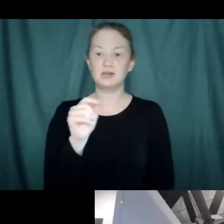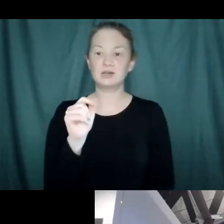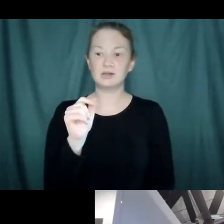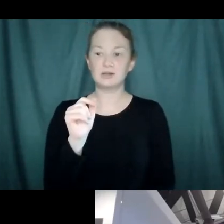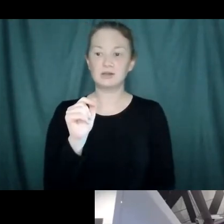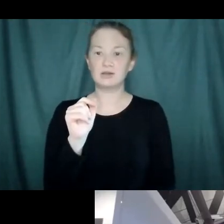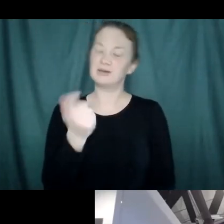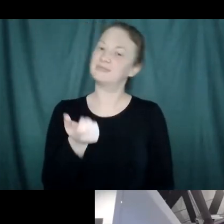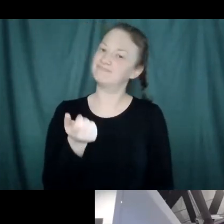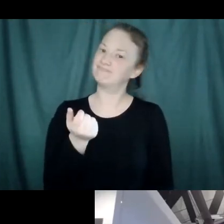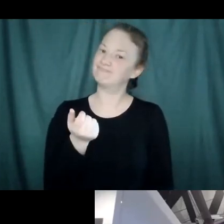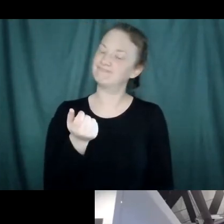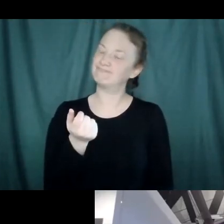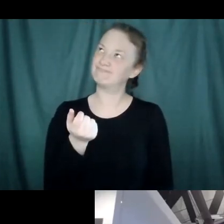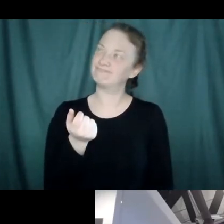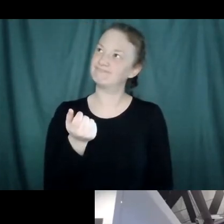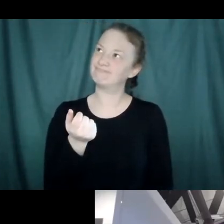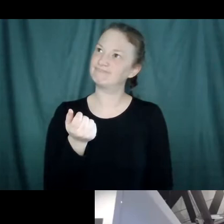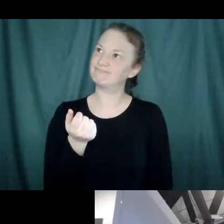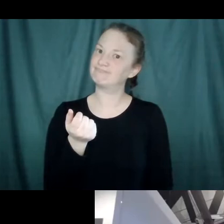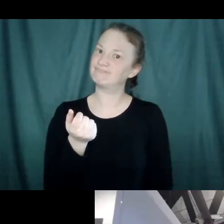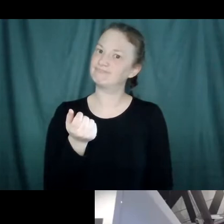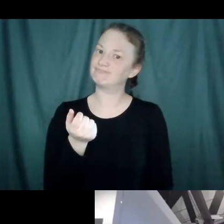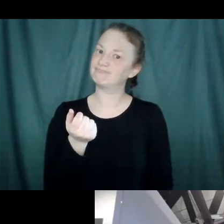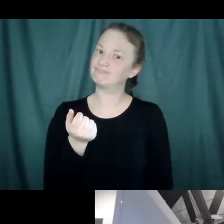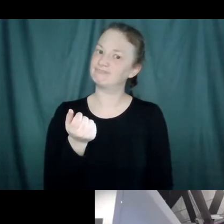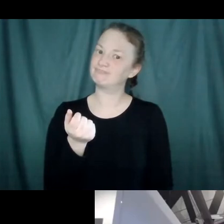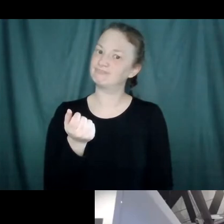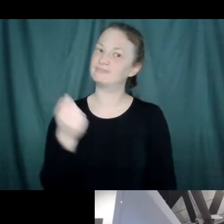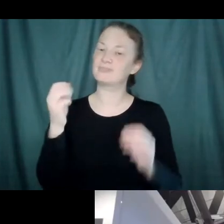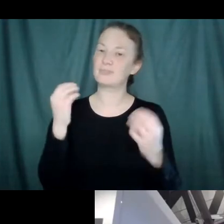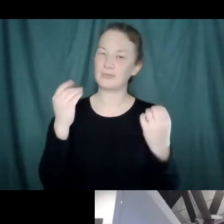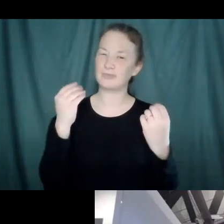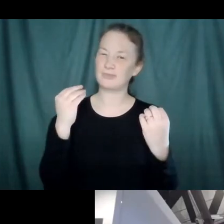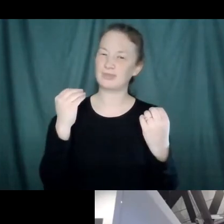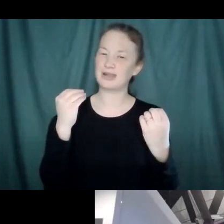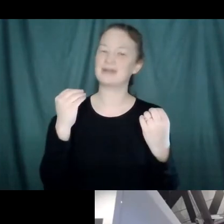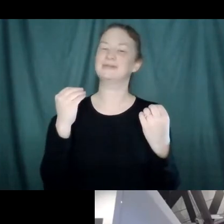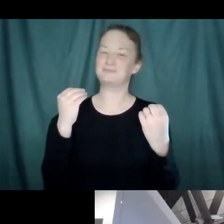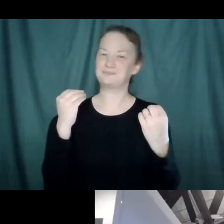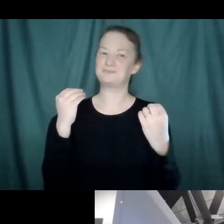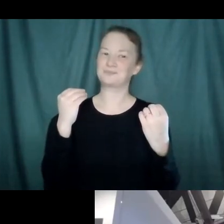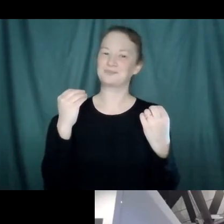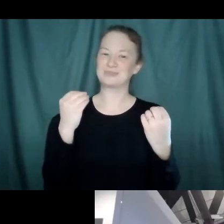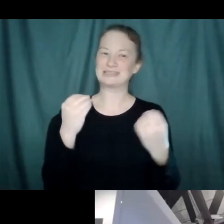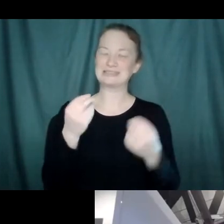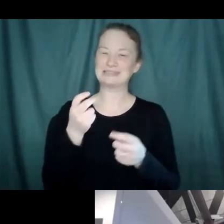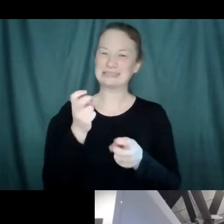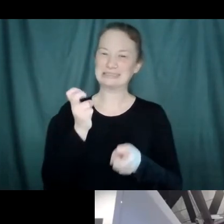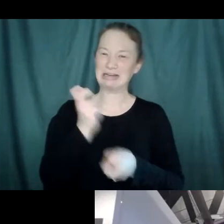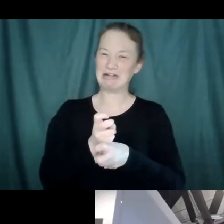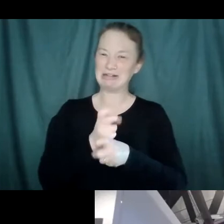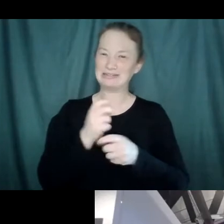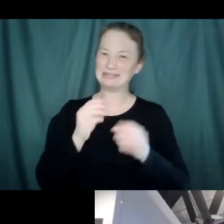This is one of those things that's hard to define. And